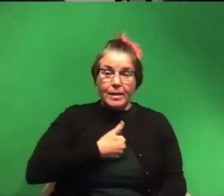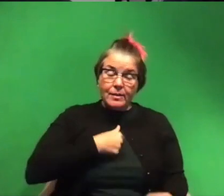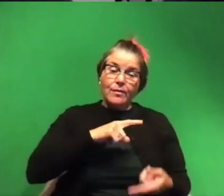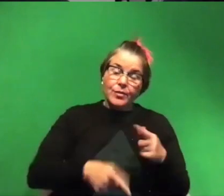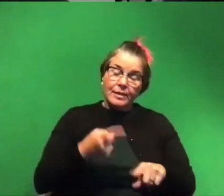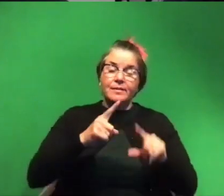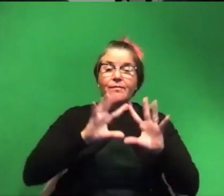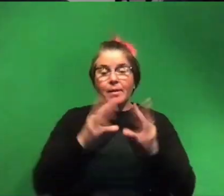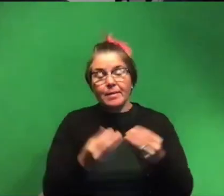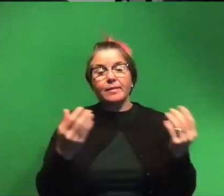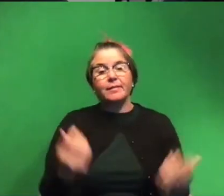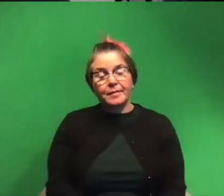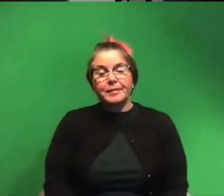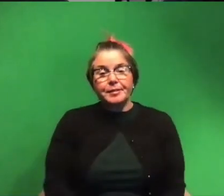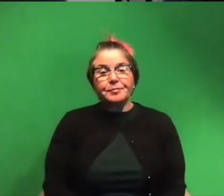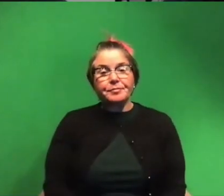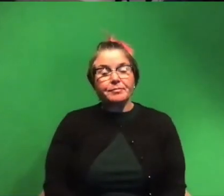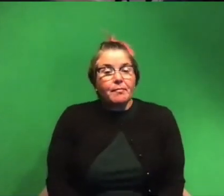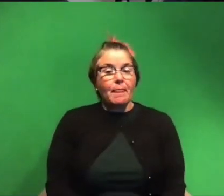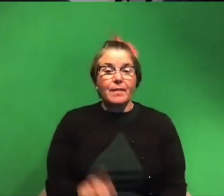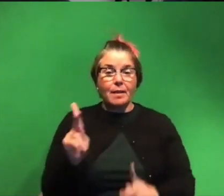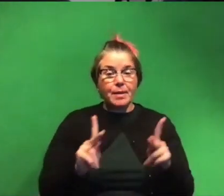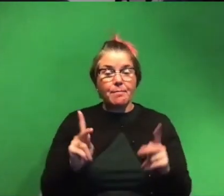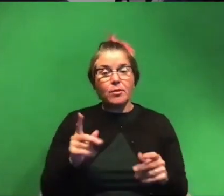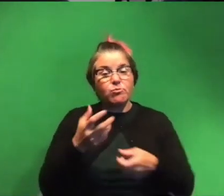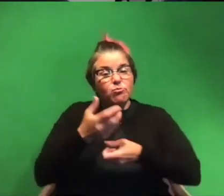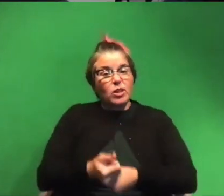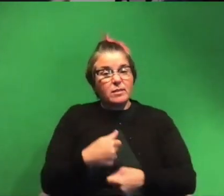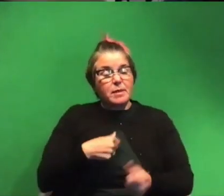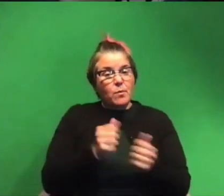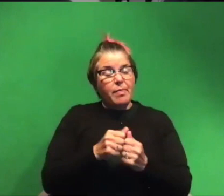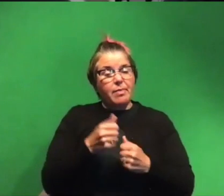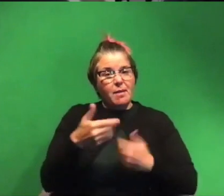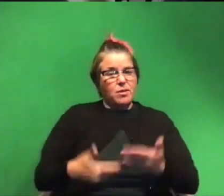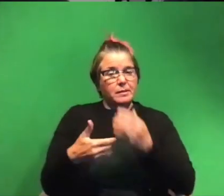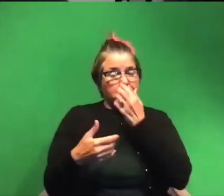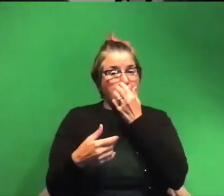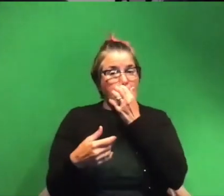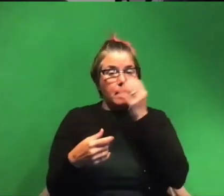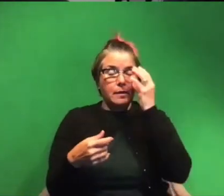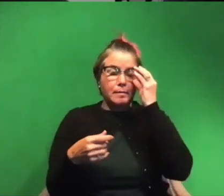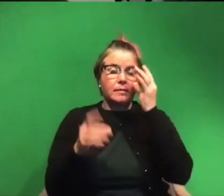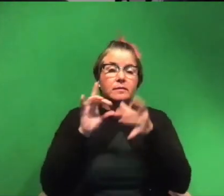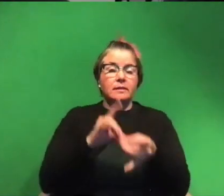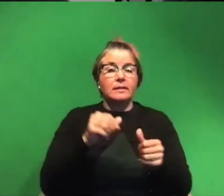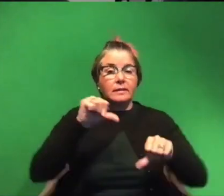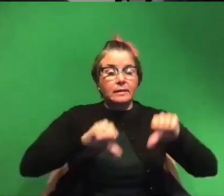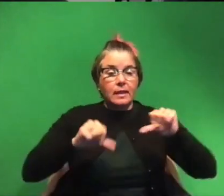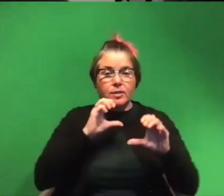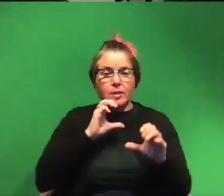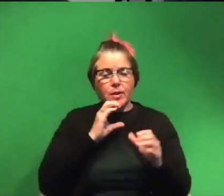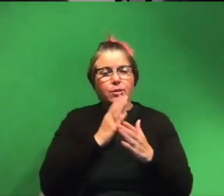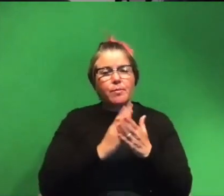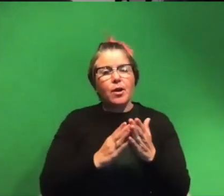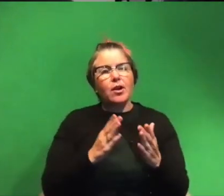family um i think people just sort of trusted me with that process but with the science communication element of things